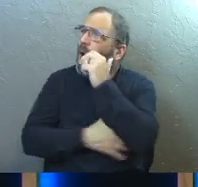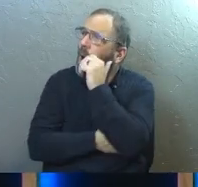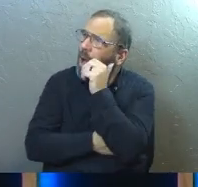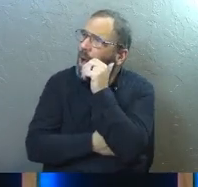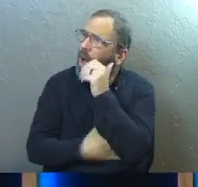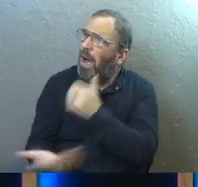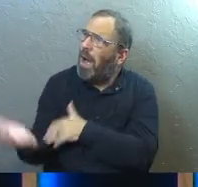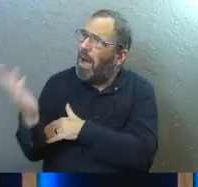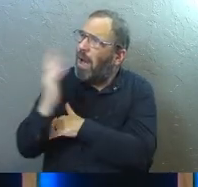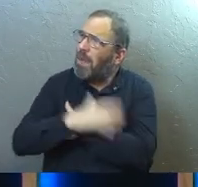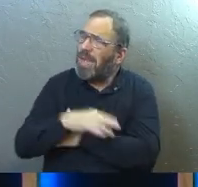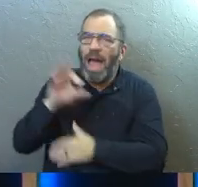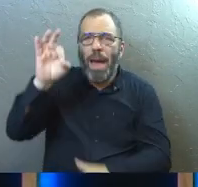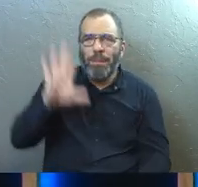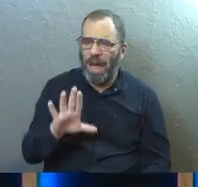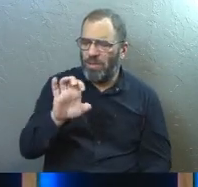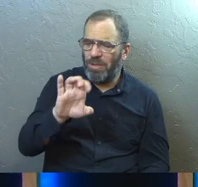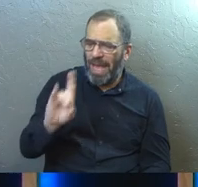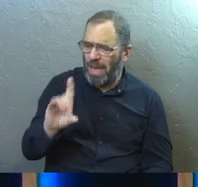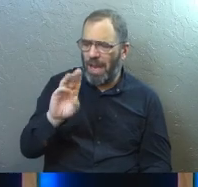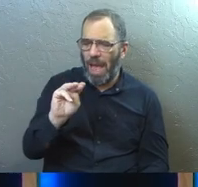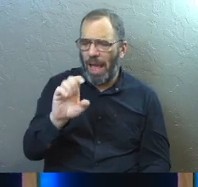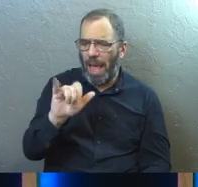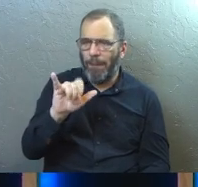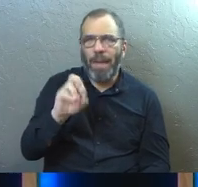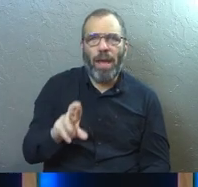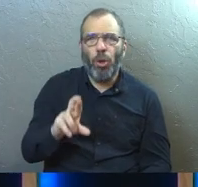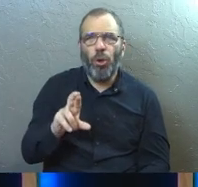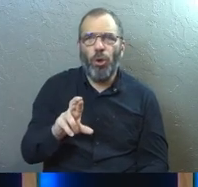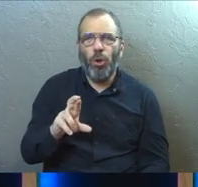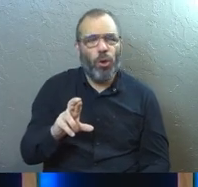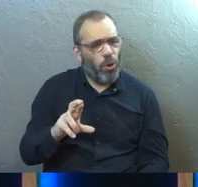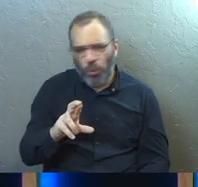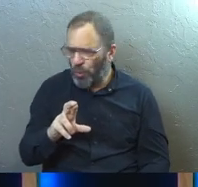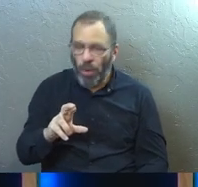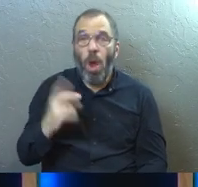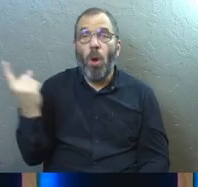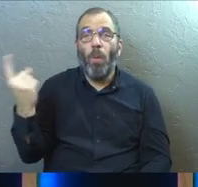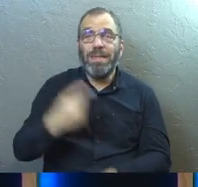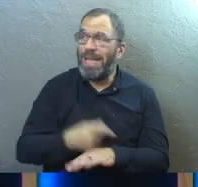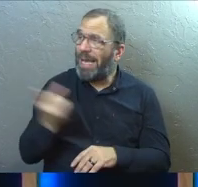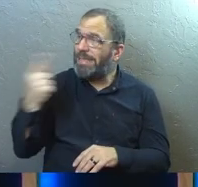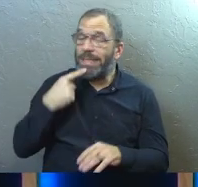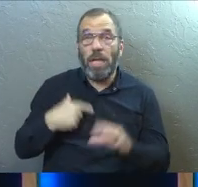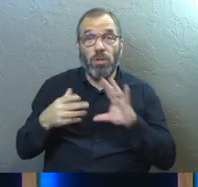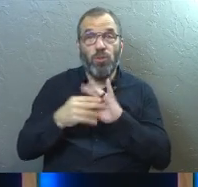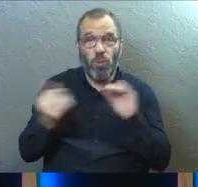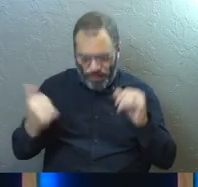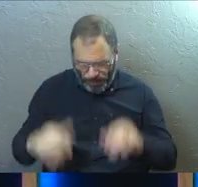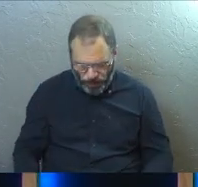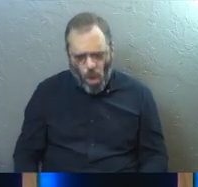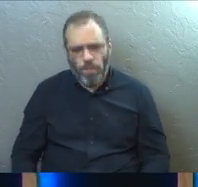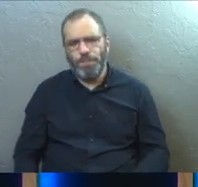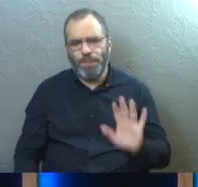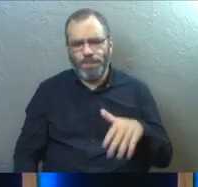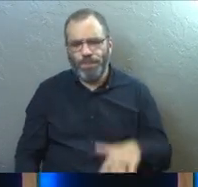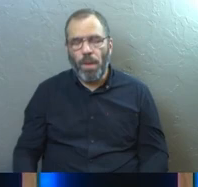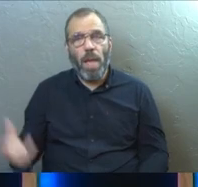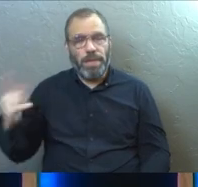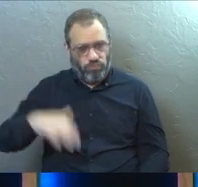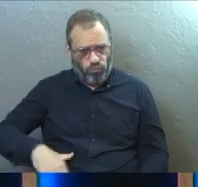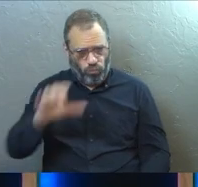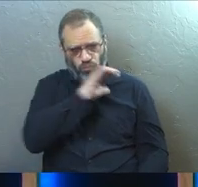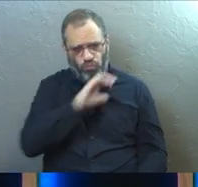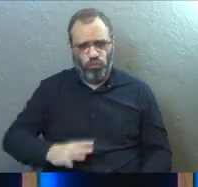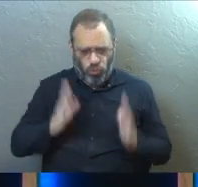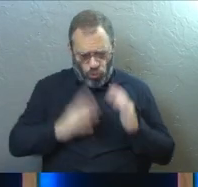the guy all day. This is Pastor Ed Meyer. one day he's telling us a story and he's like, he had grown up in a